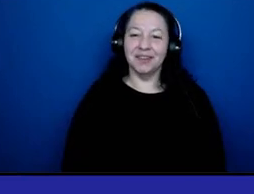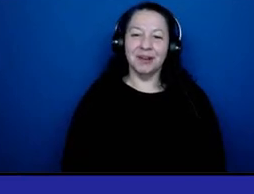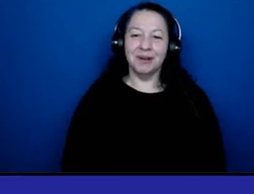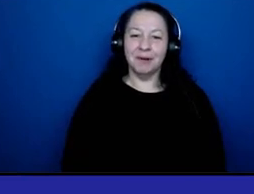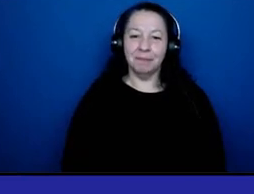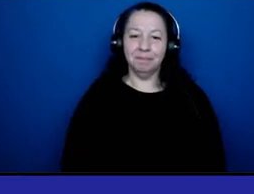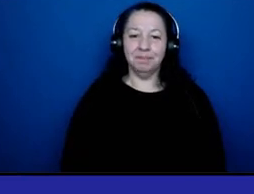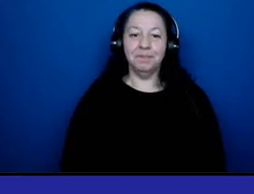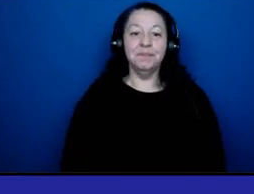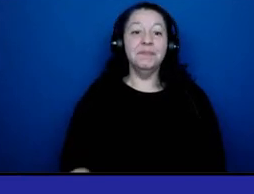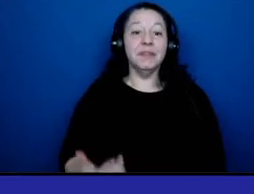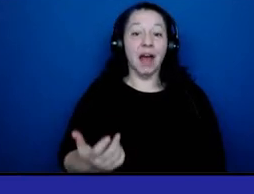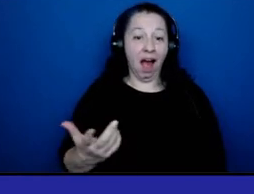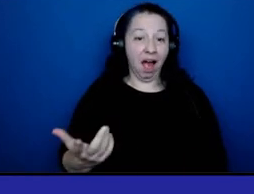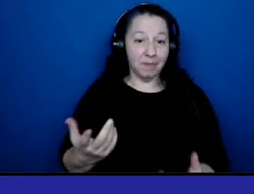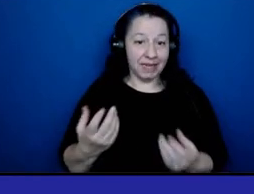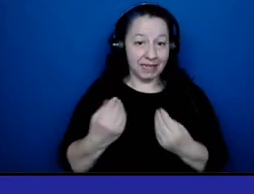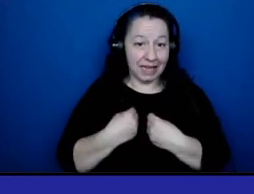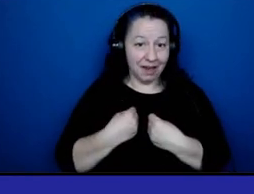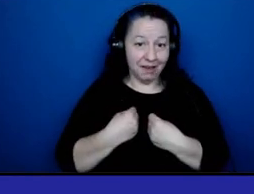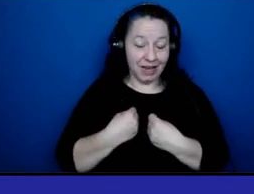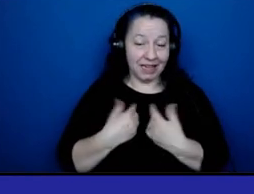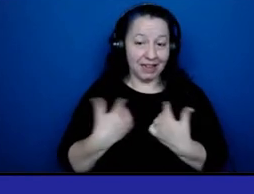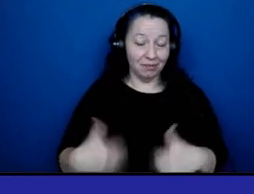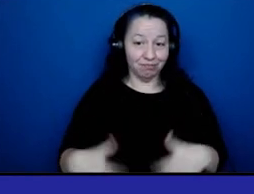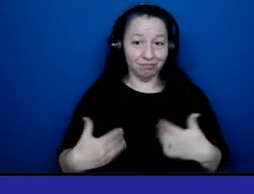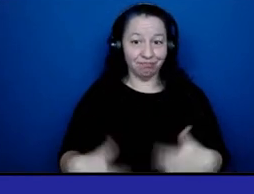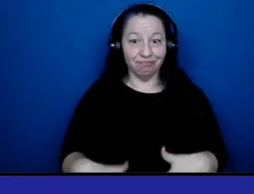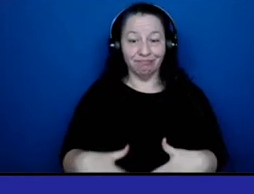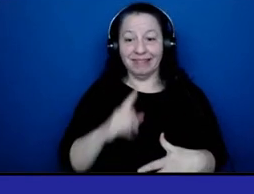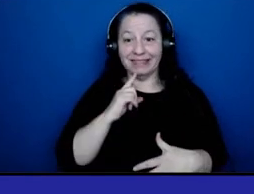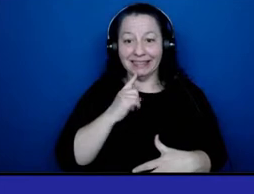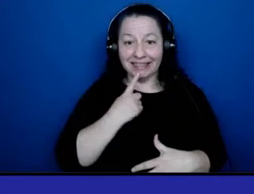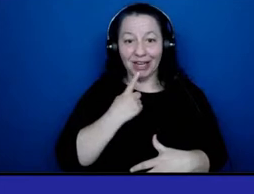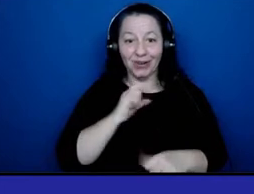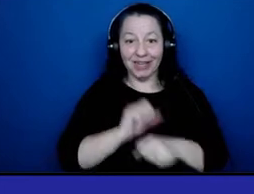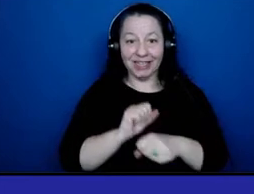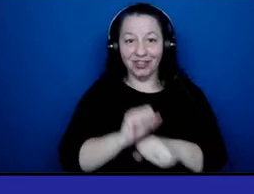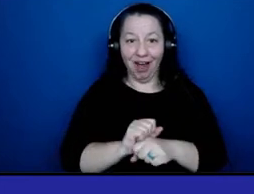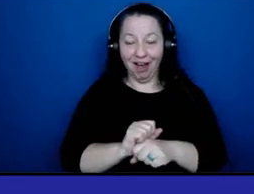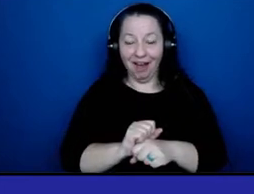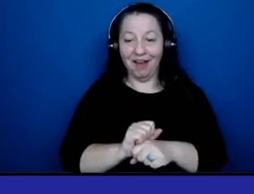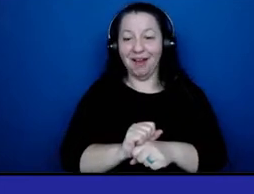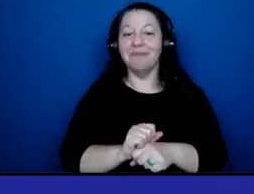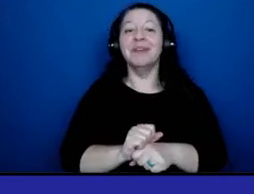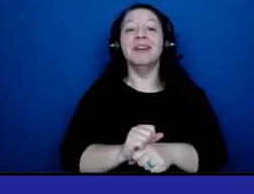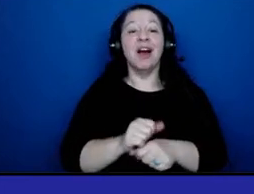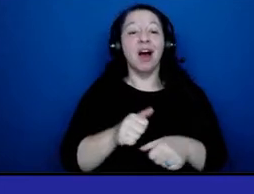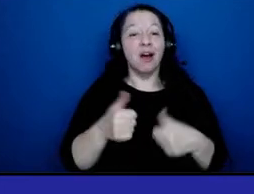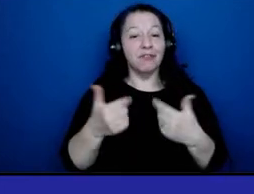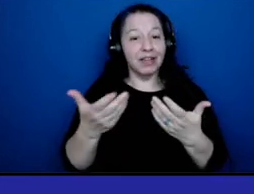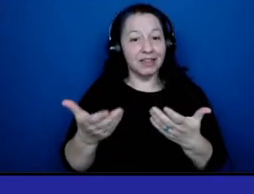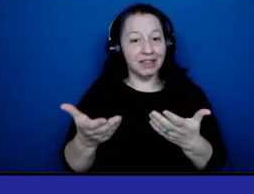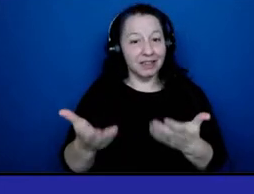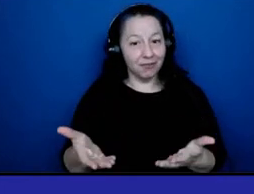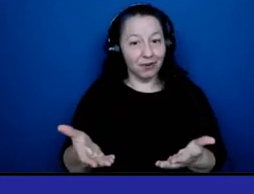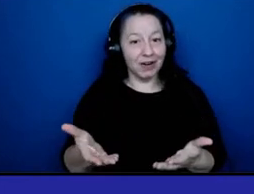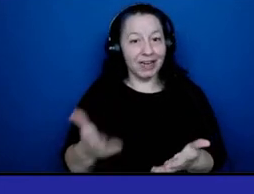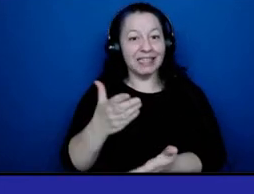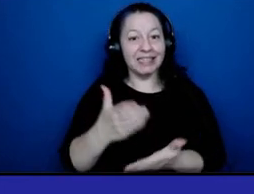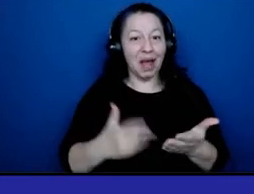I have been given the formidable task of delivering a report of recognition